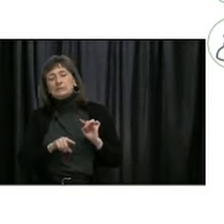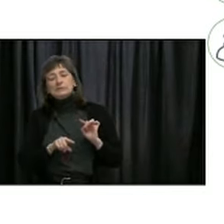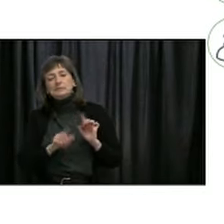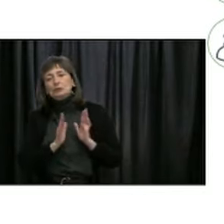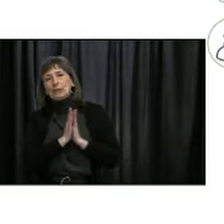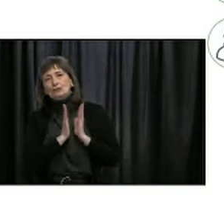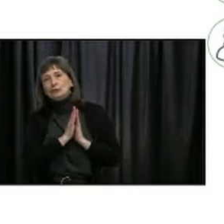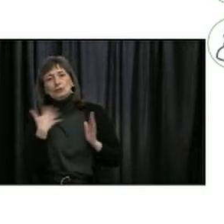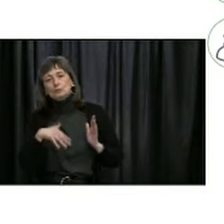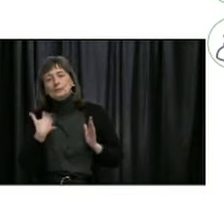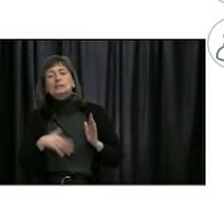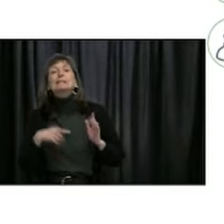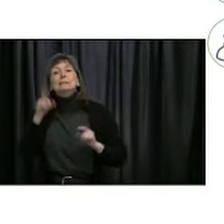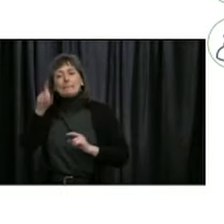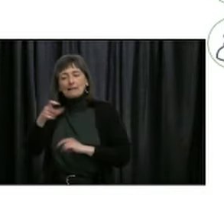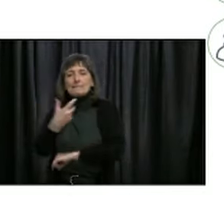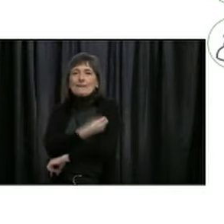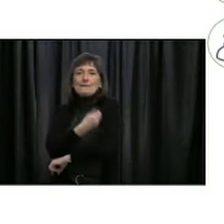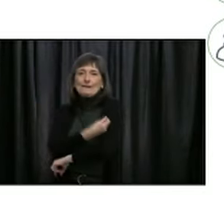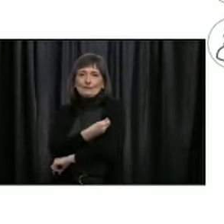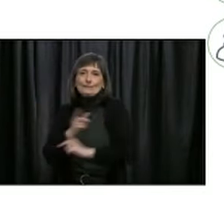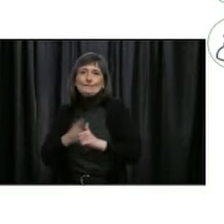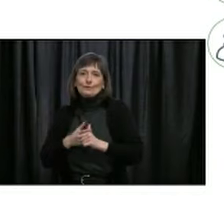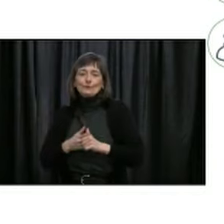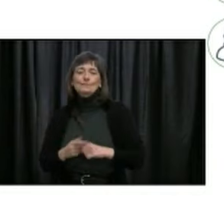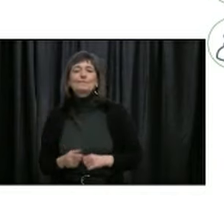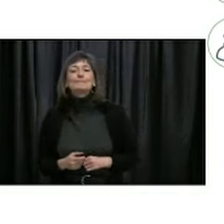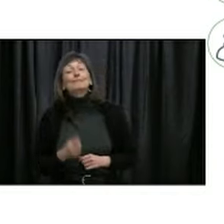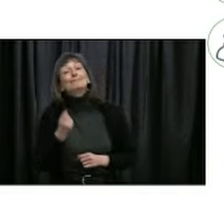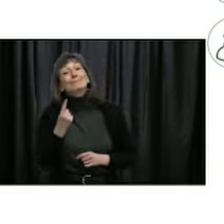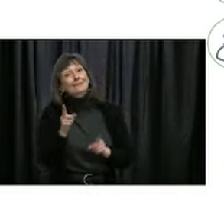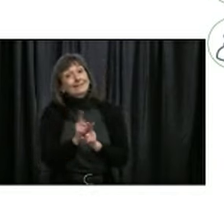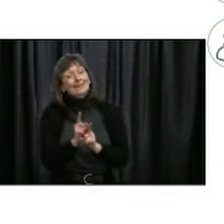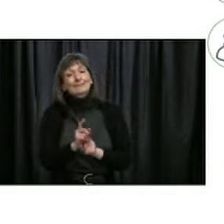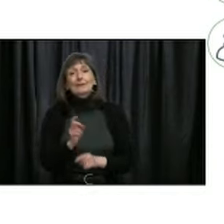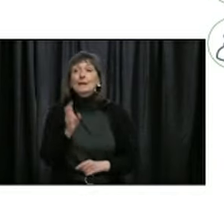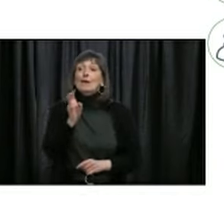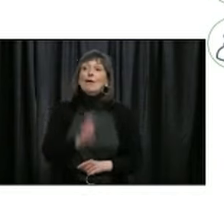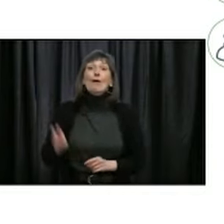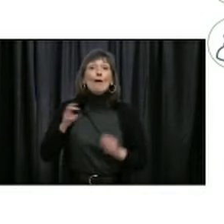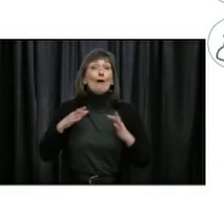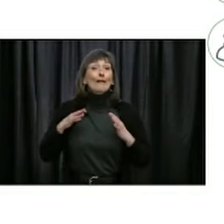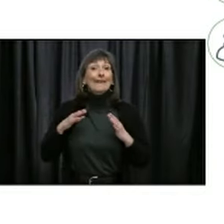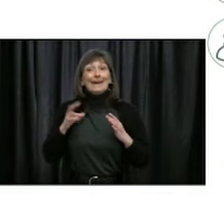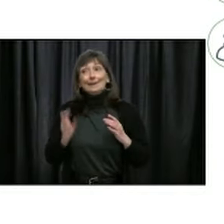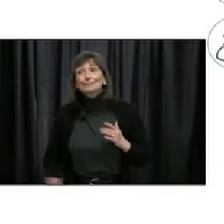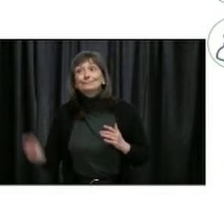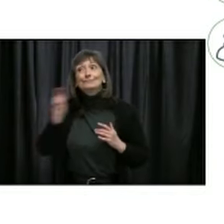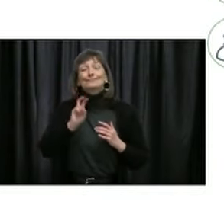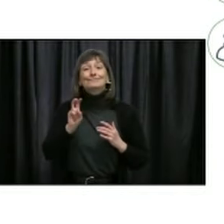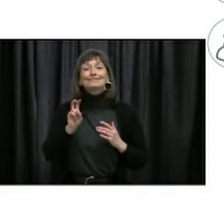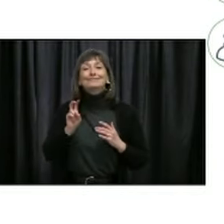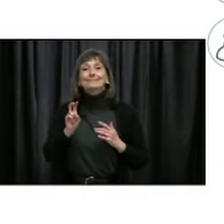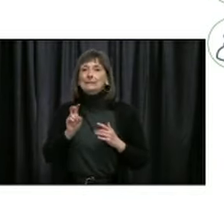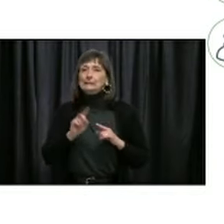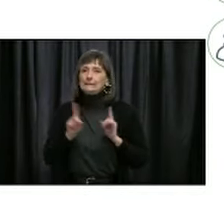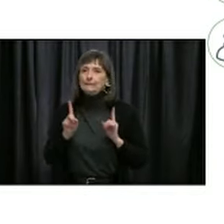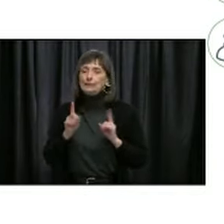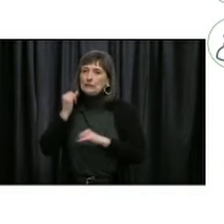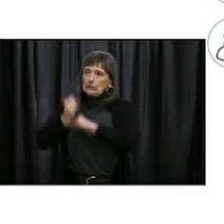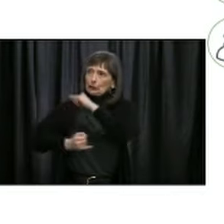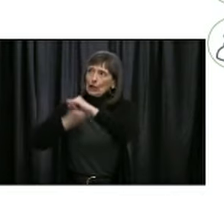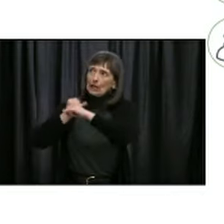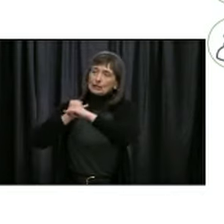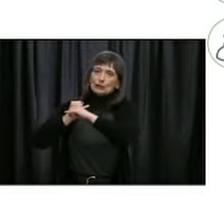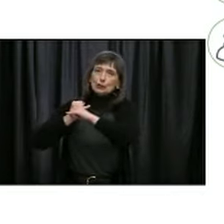Also, vacations this year will have to look different. We encourage you to vacation close to home. International travel